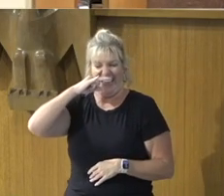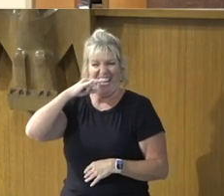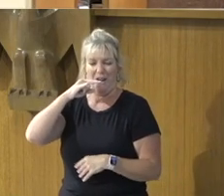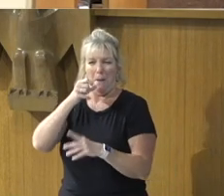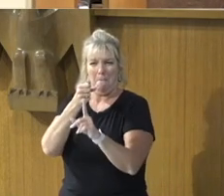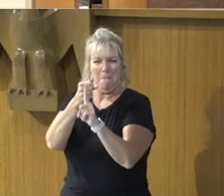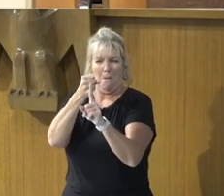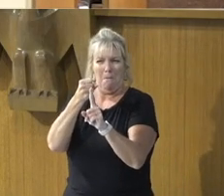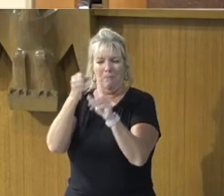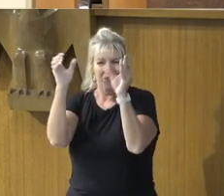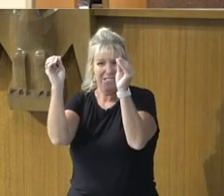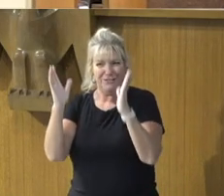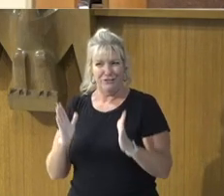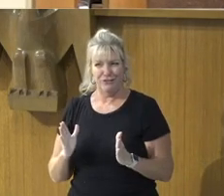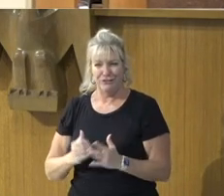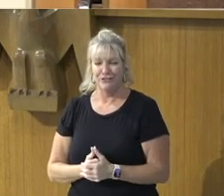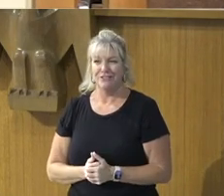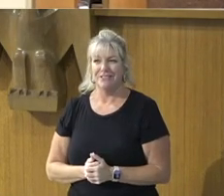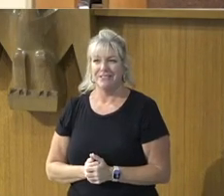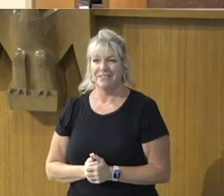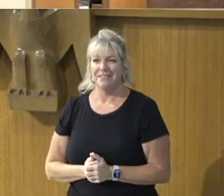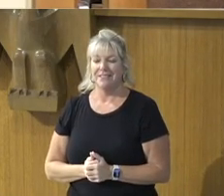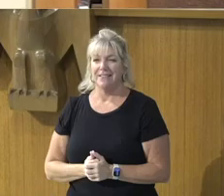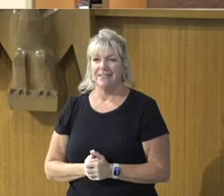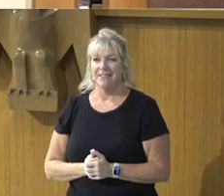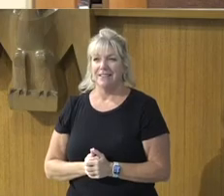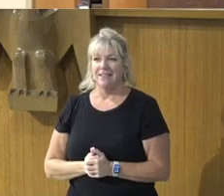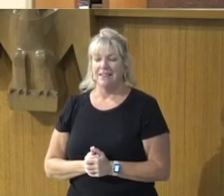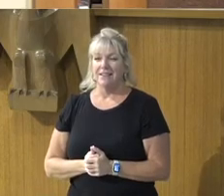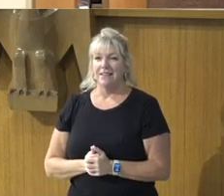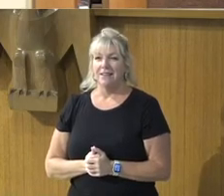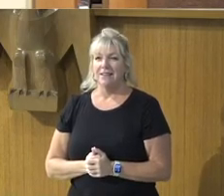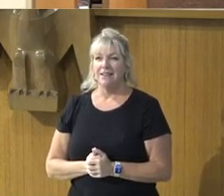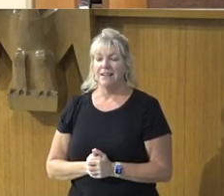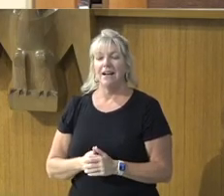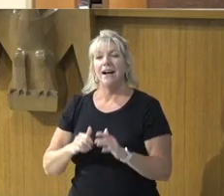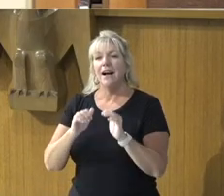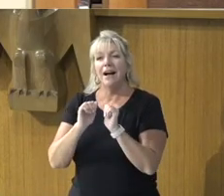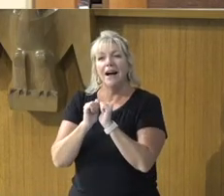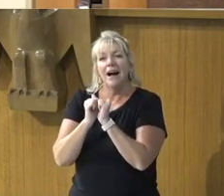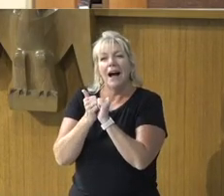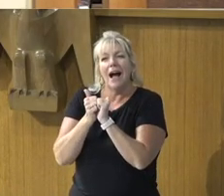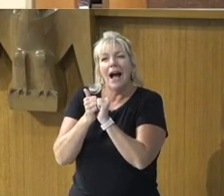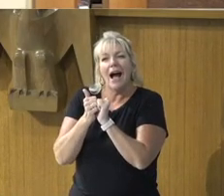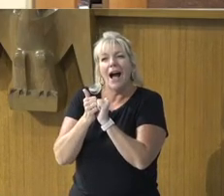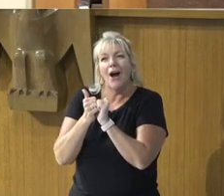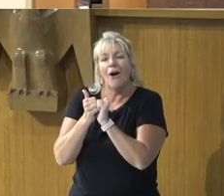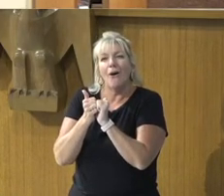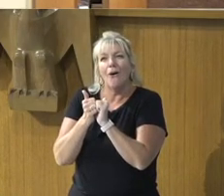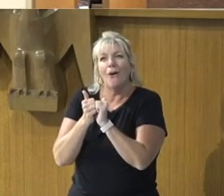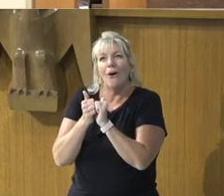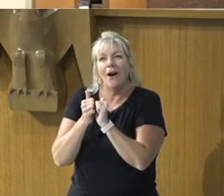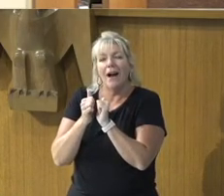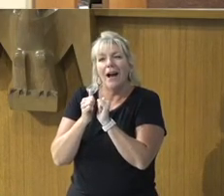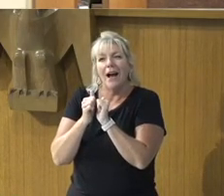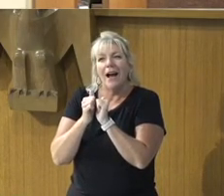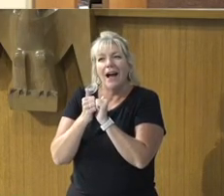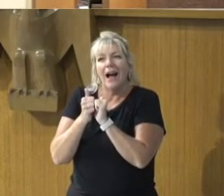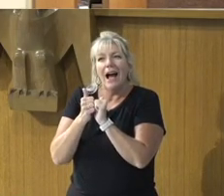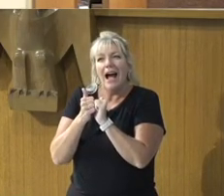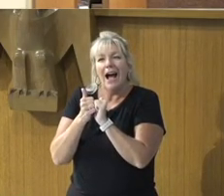Well, he, Exposed and expressed, The young teacher's long,